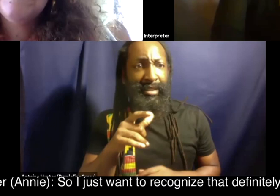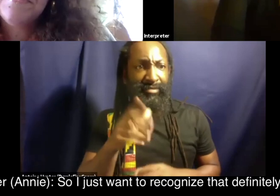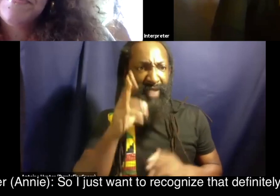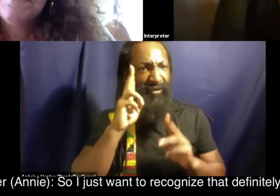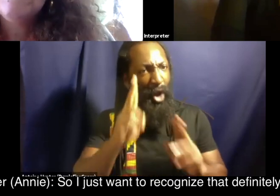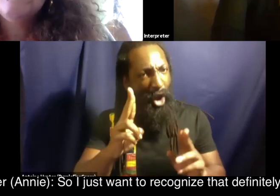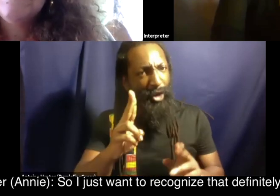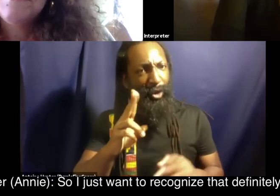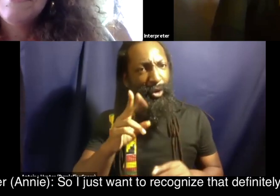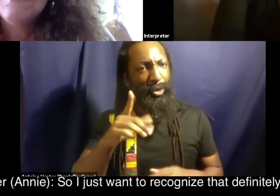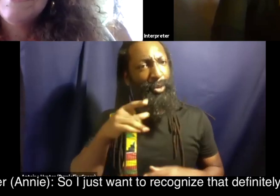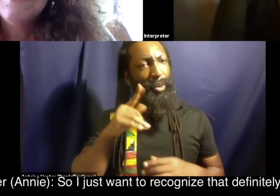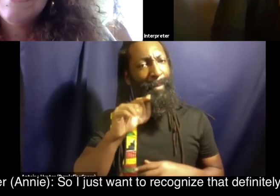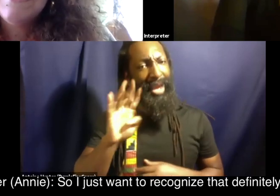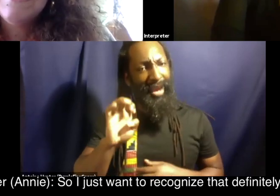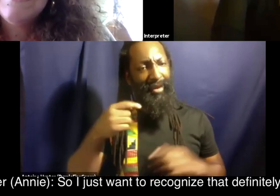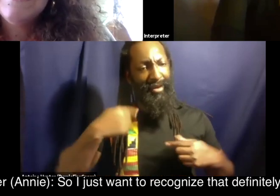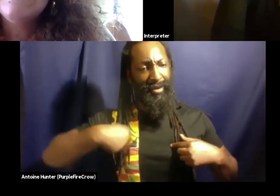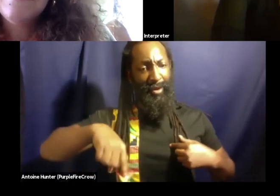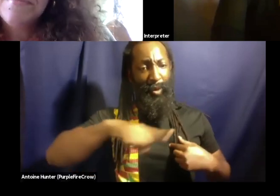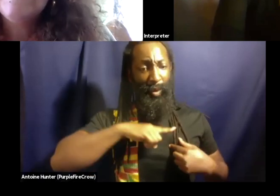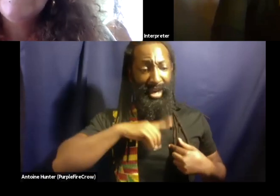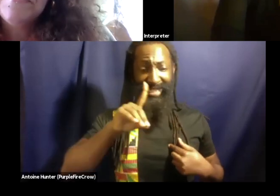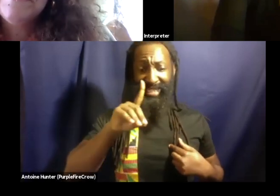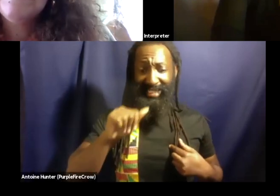so i just want to recognize that definitely an honor